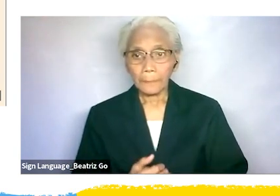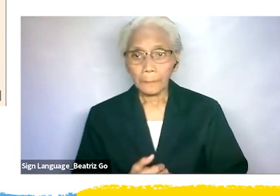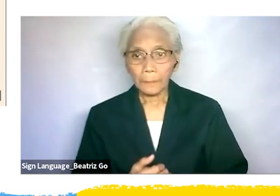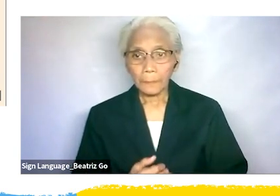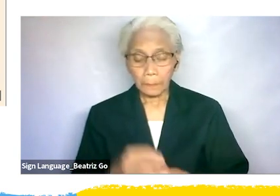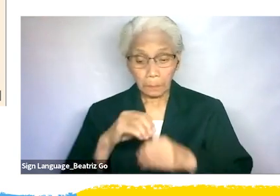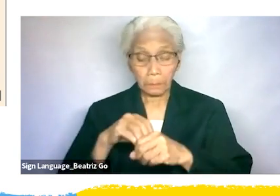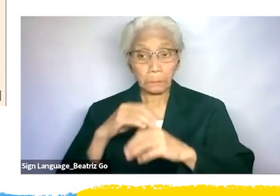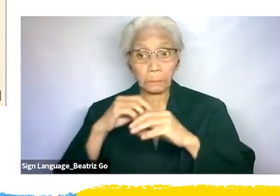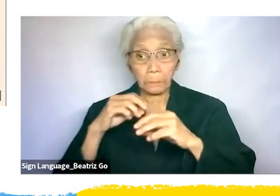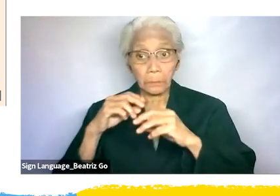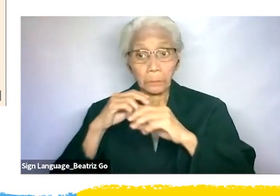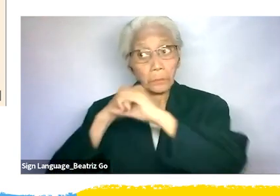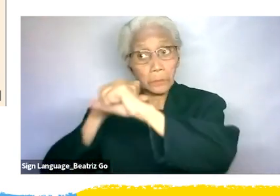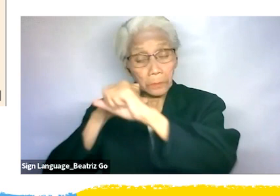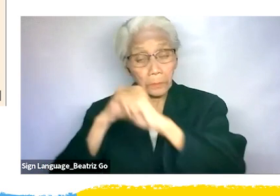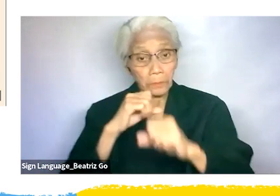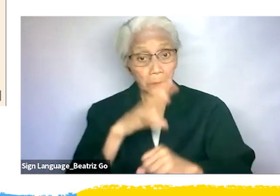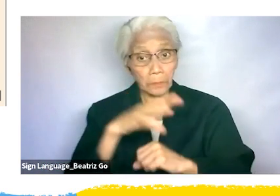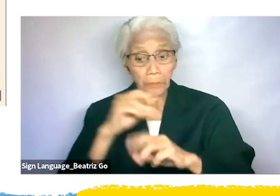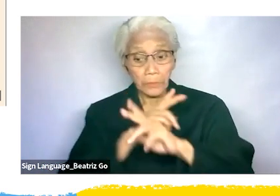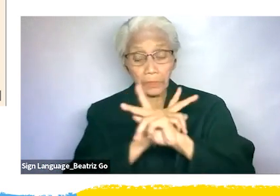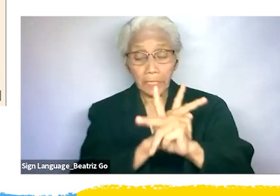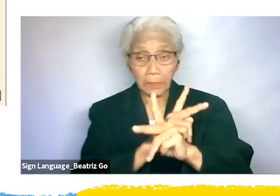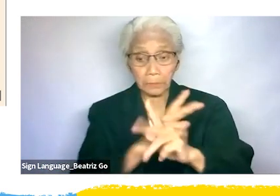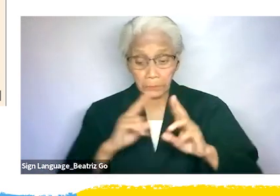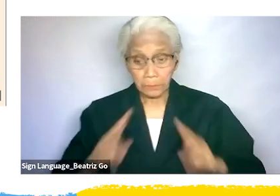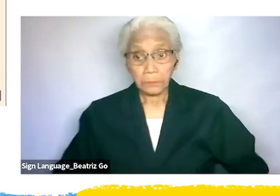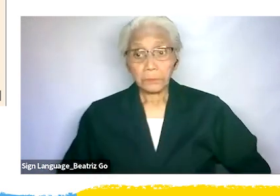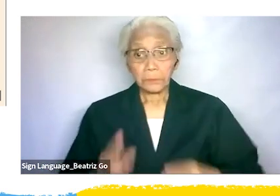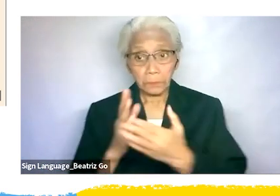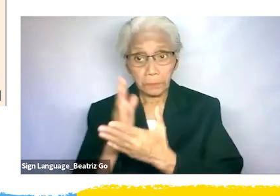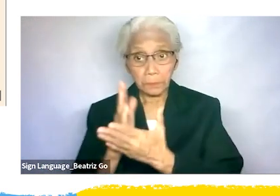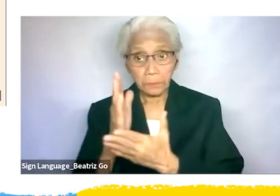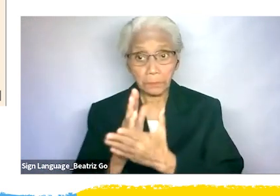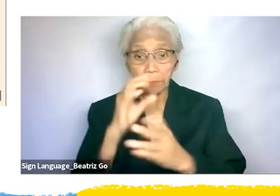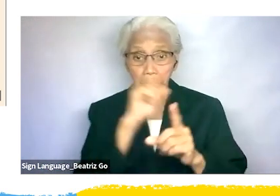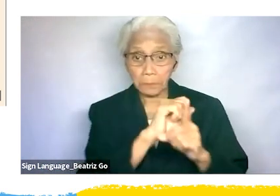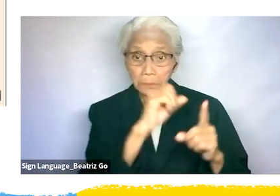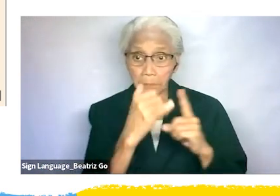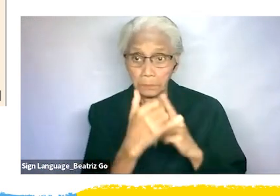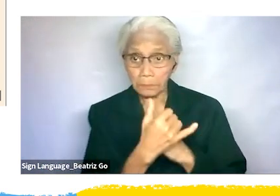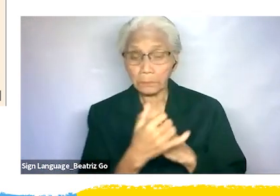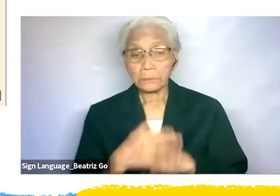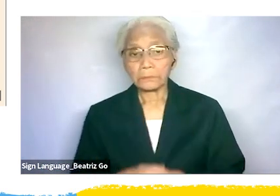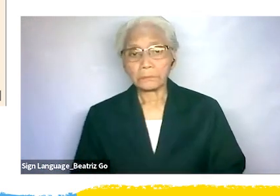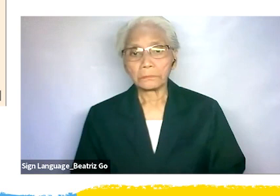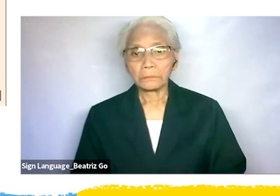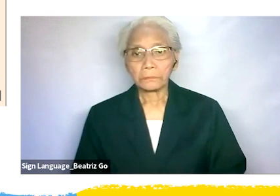promoting and protecting human rights for all sectors of society the NHRCT